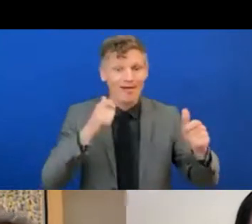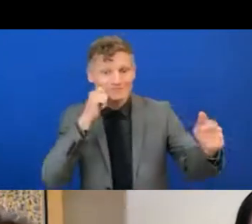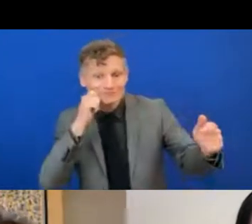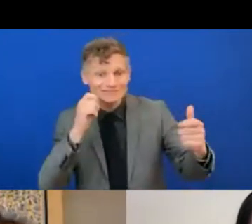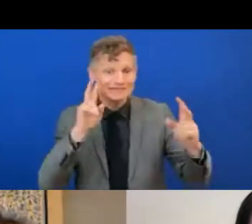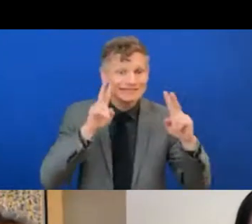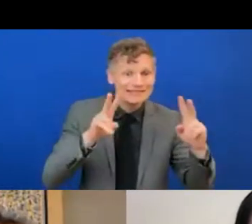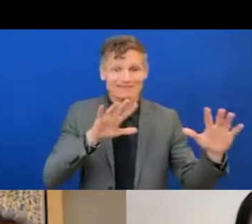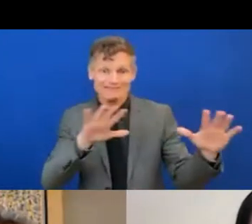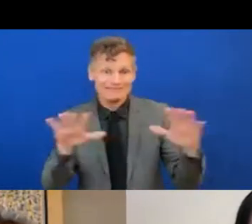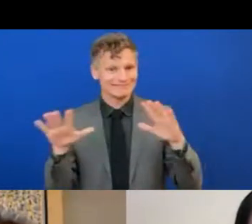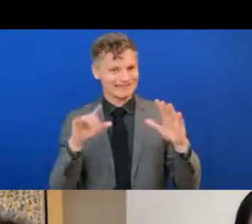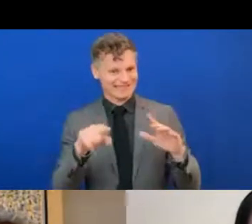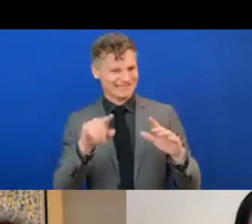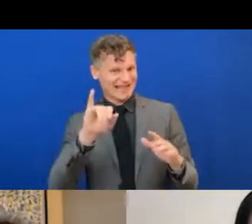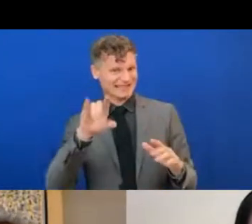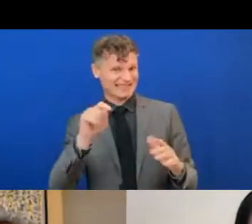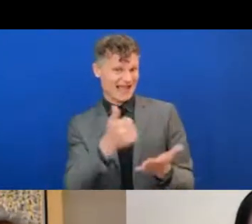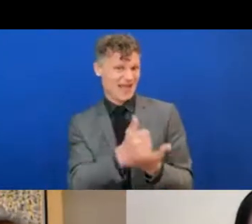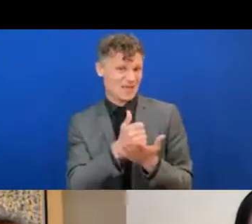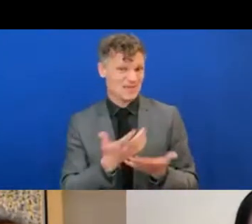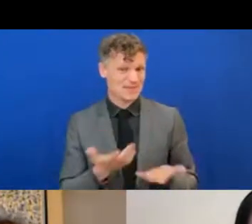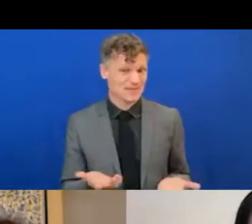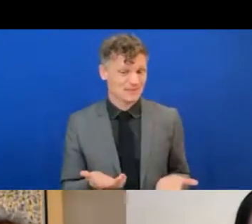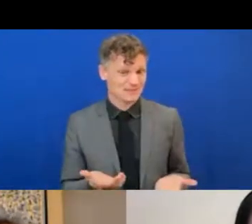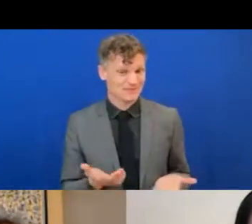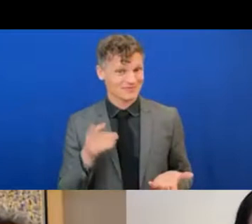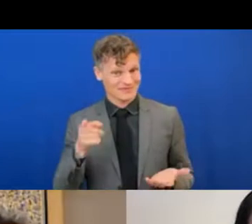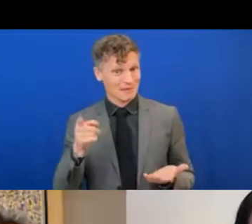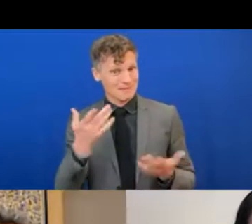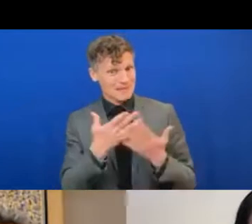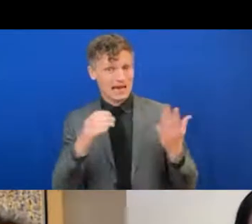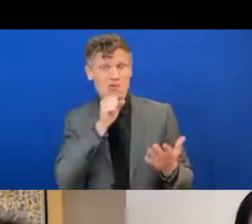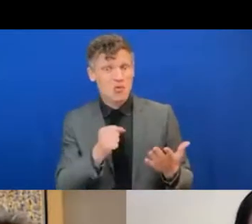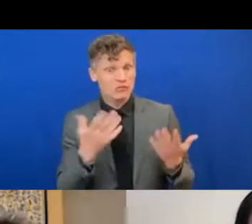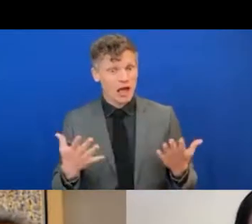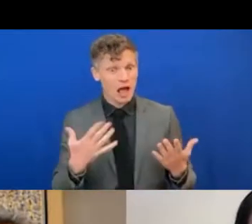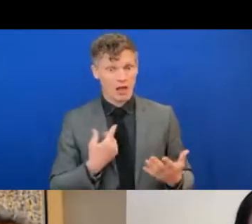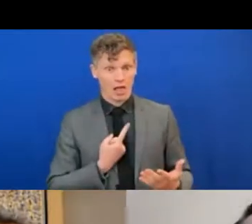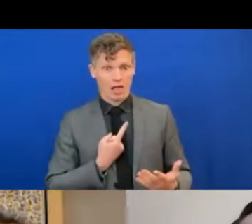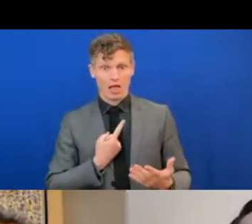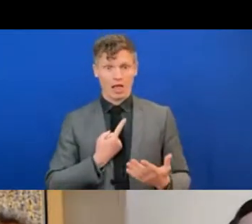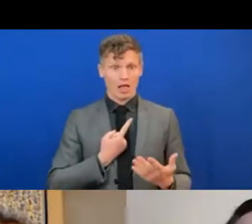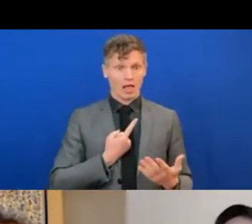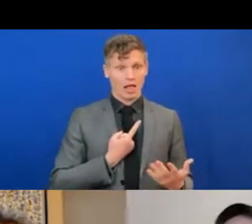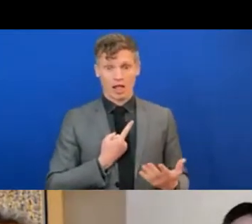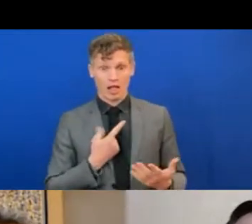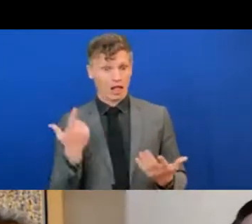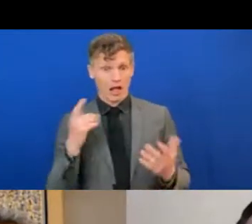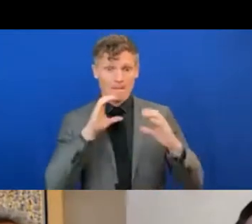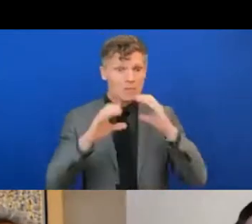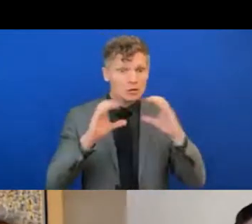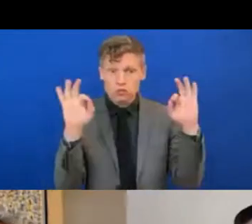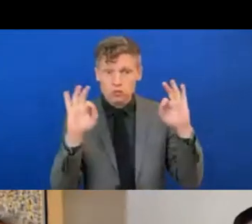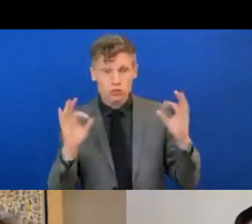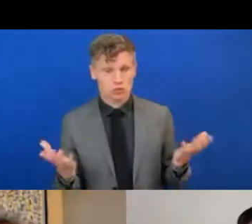which minimizing impacts of isolation. Nevertheless, it is essential to create according to older person's needs.